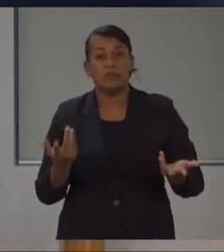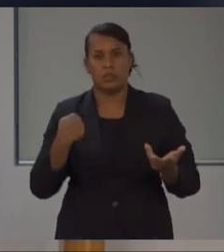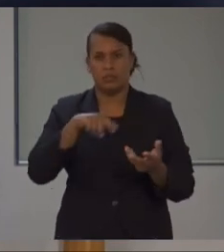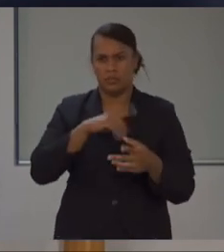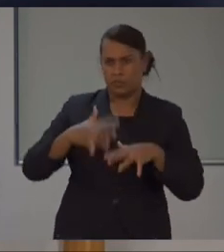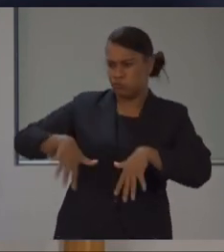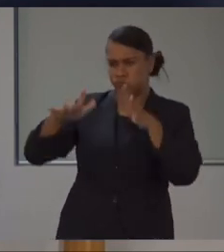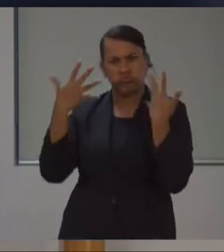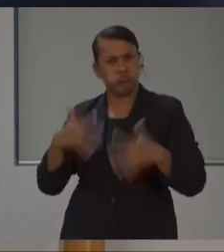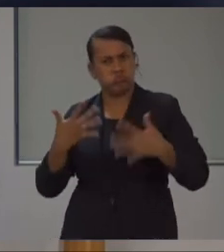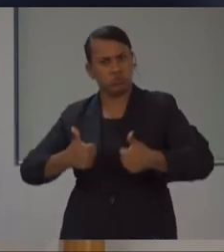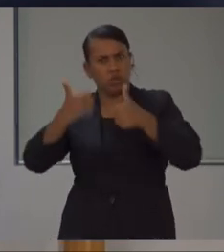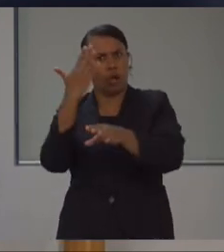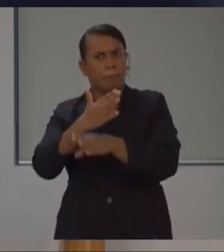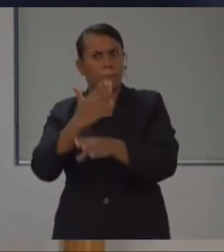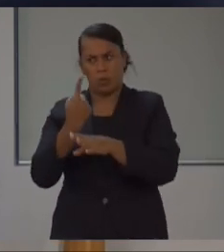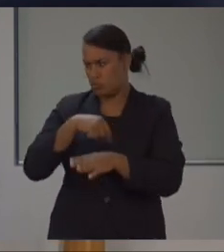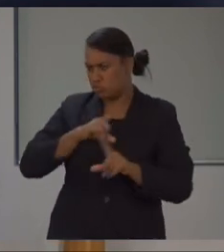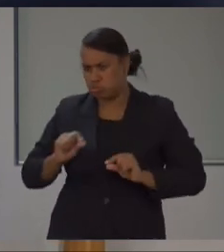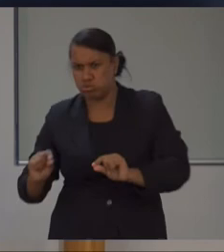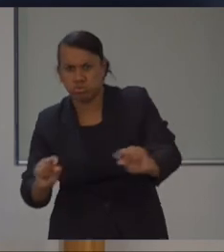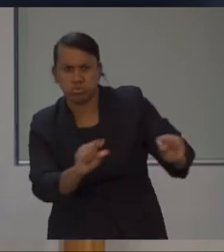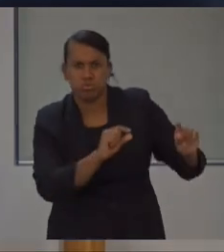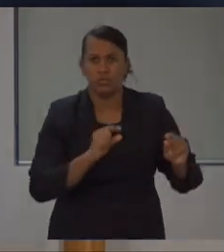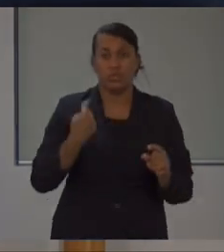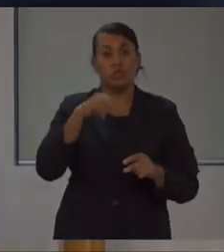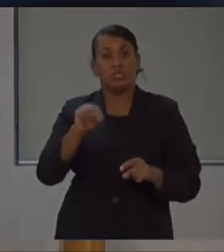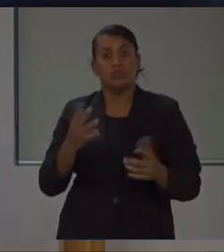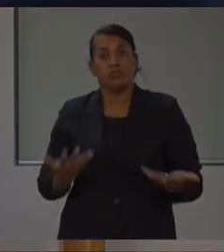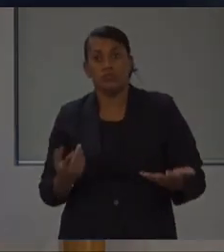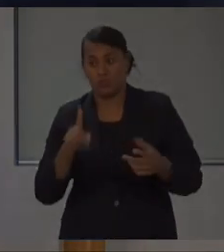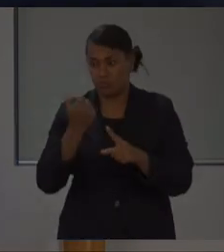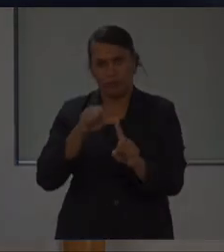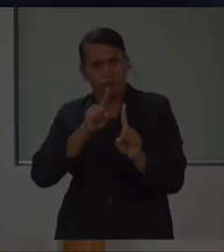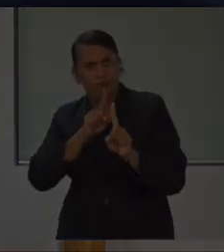fact that, to an extent, we are doing what we need to do to be able to protect our nation.